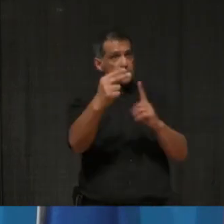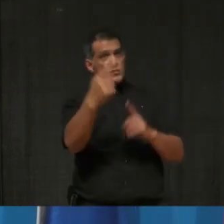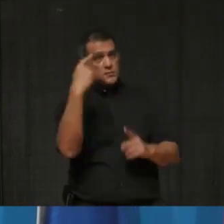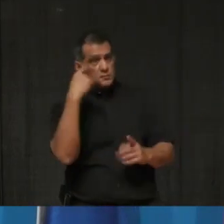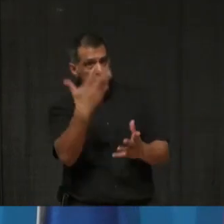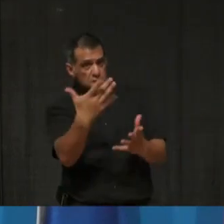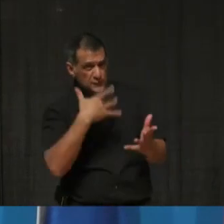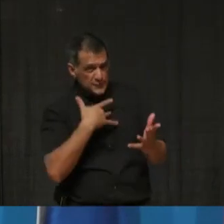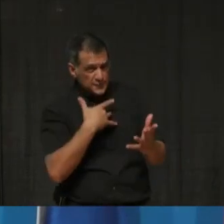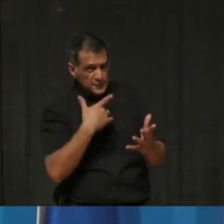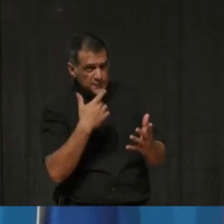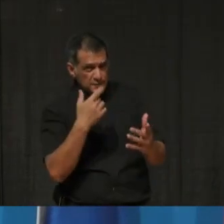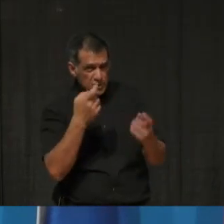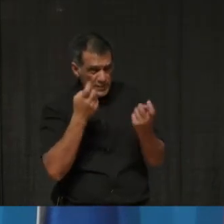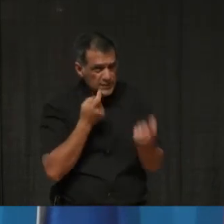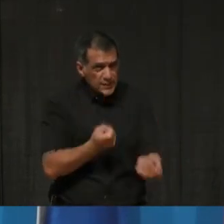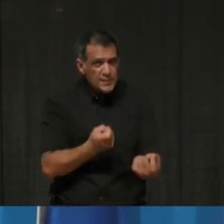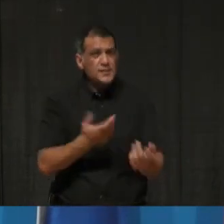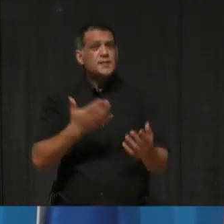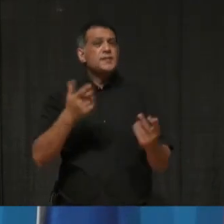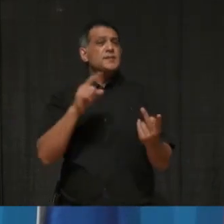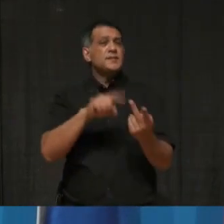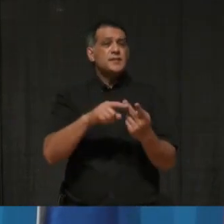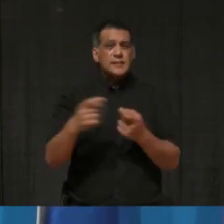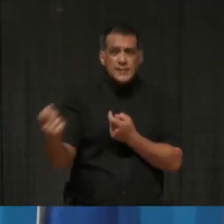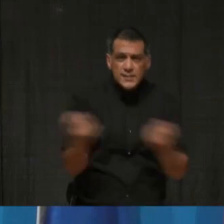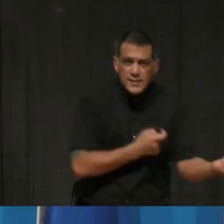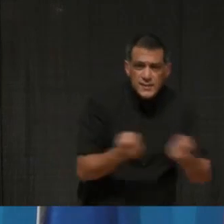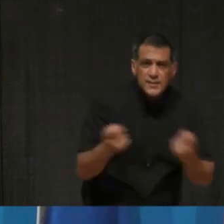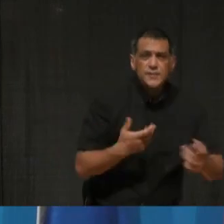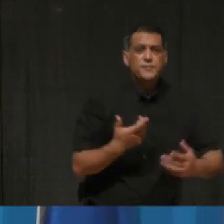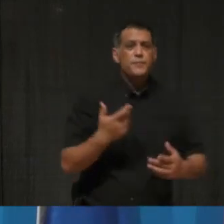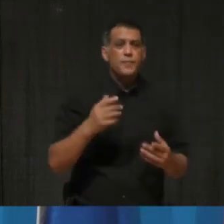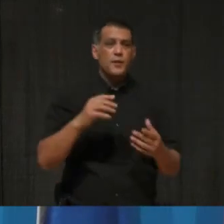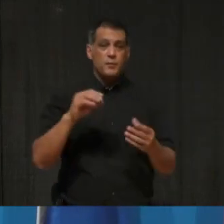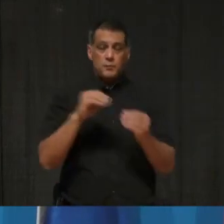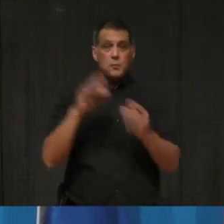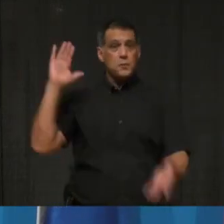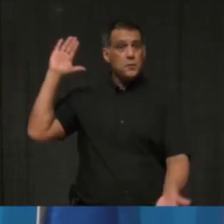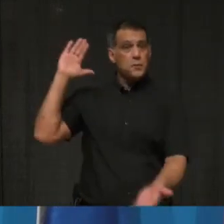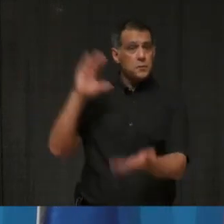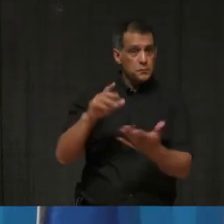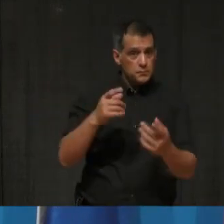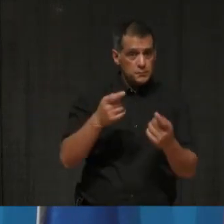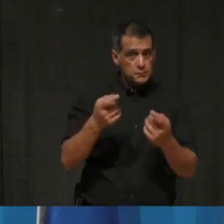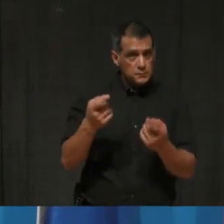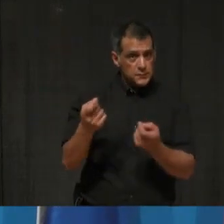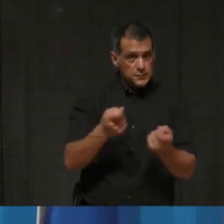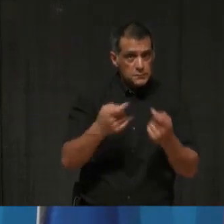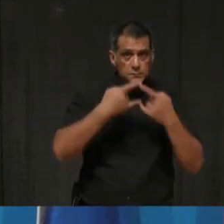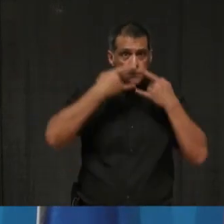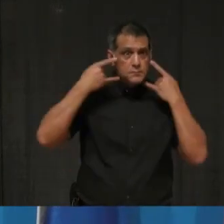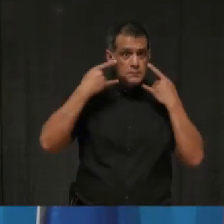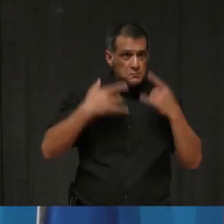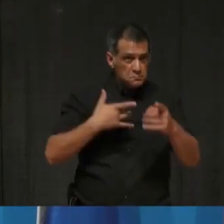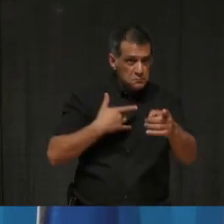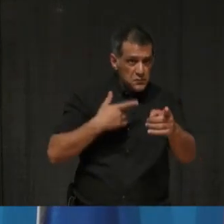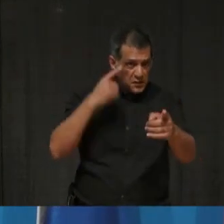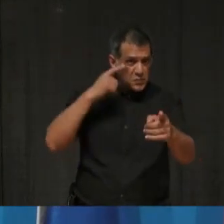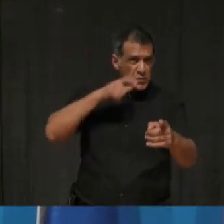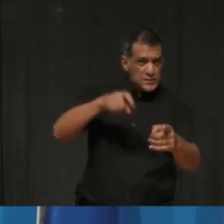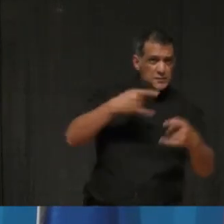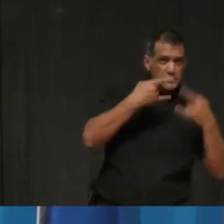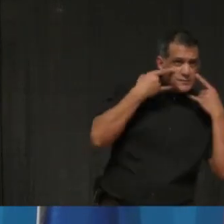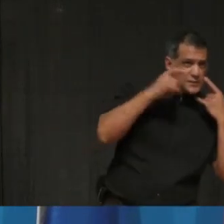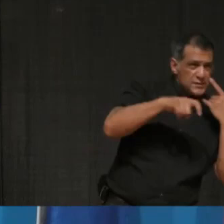without a mask, if capacity limits are respected, and how does region hopping factor into the decision to leave these amenities open? Uh,